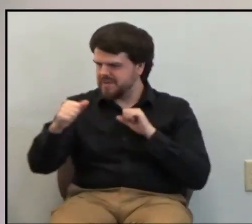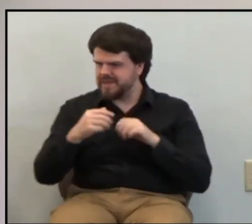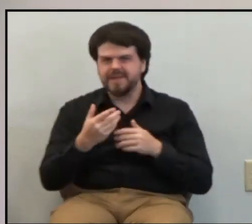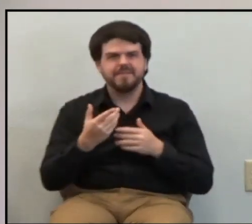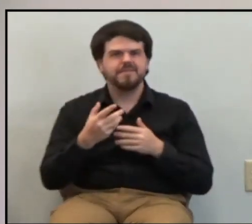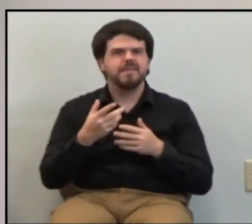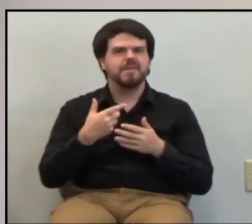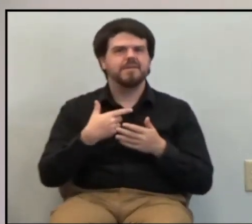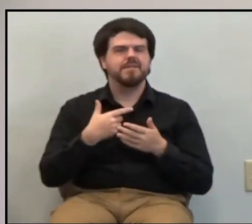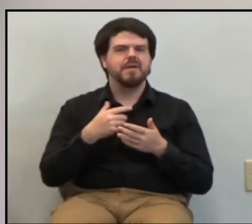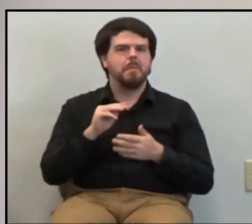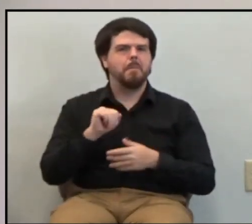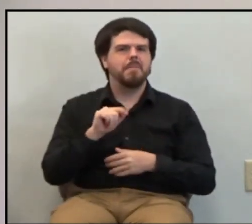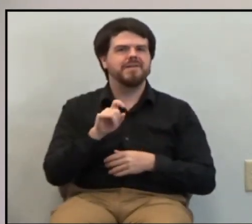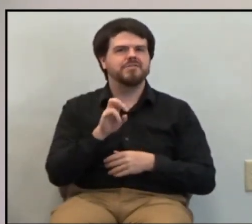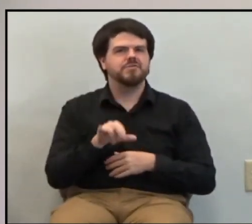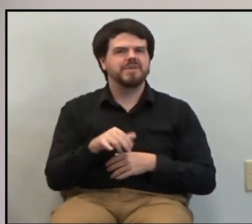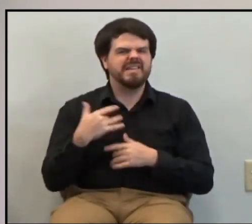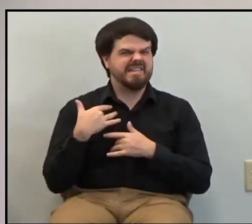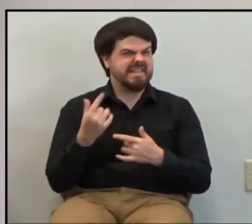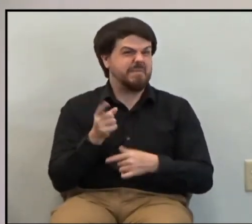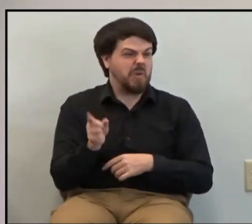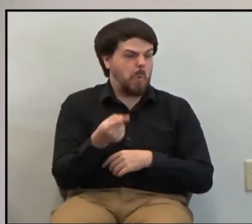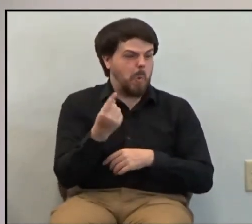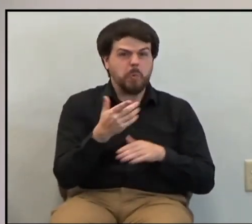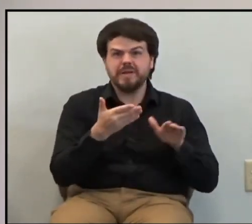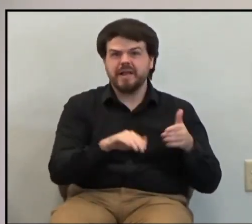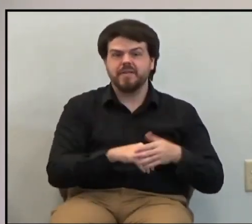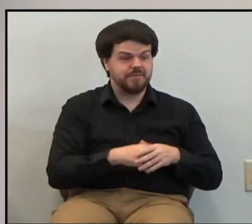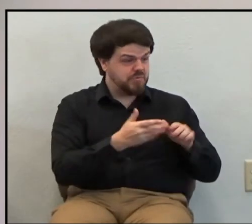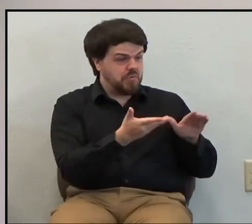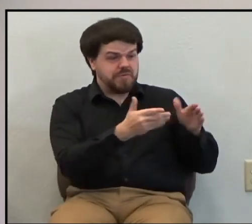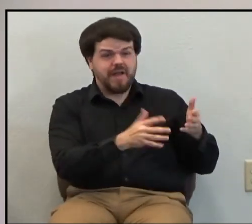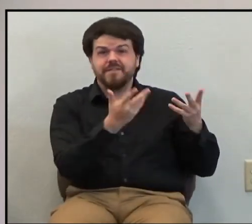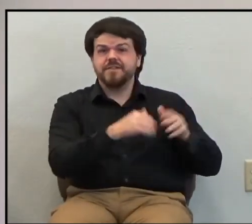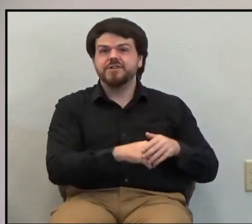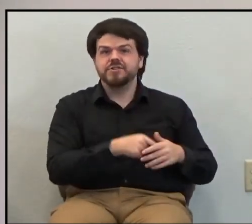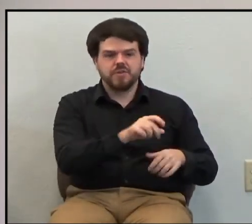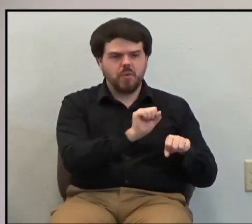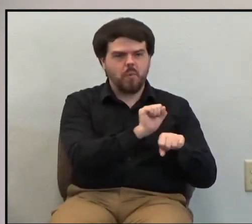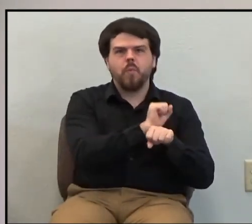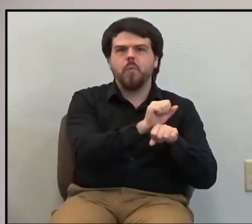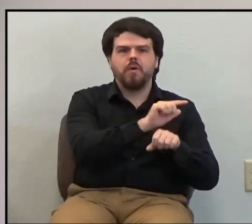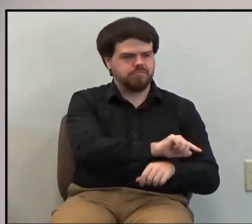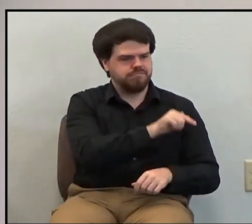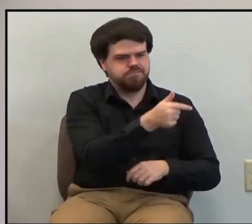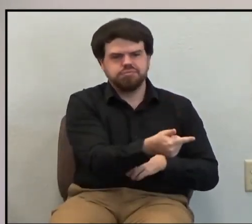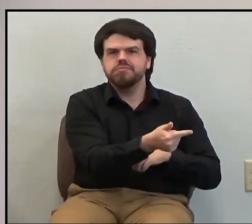usually only death, but when you're done and out of the way, the work will continue.